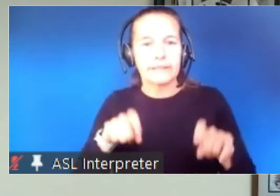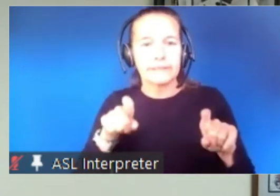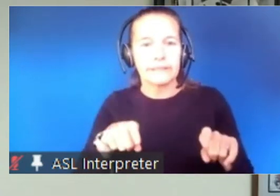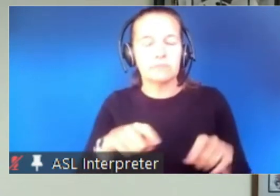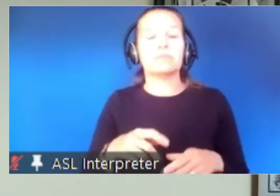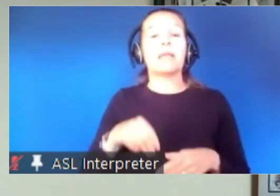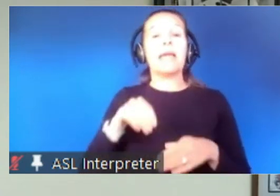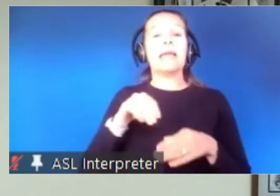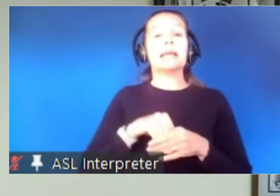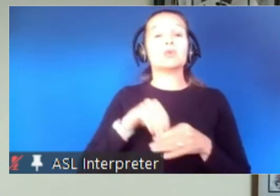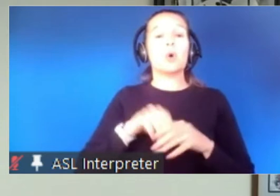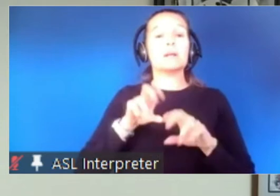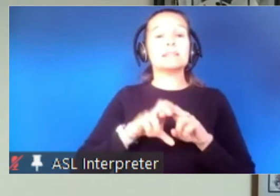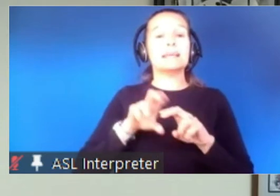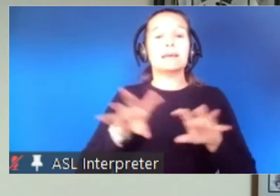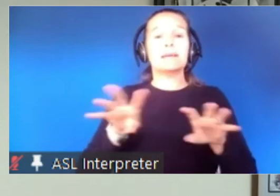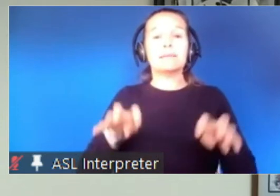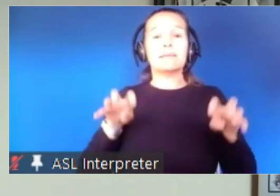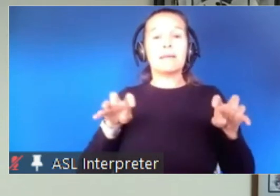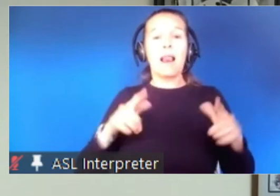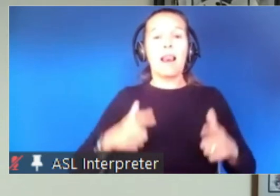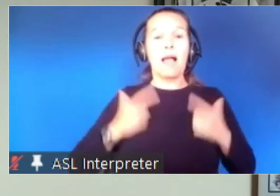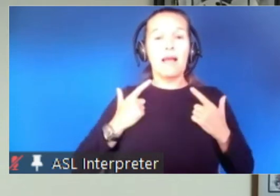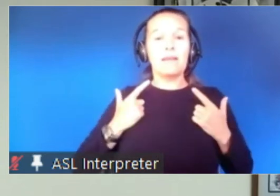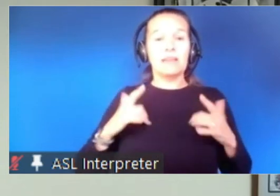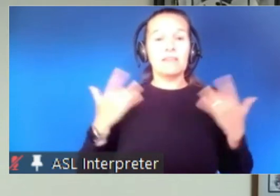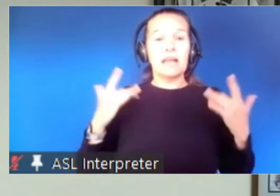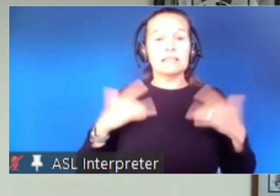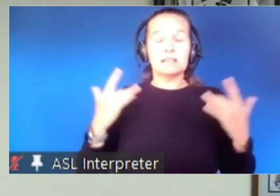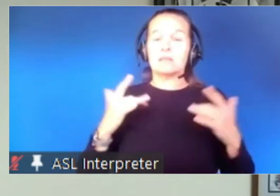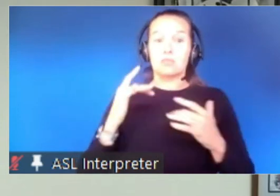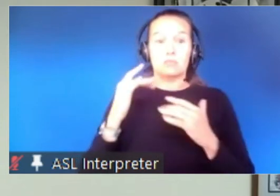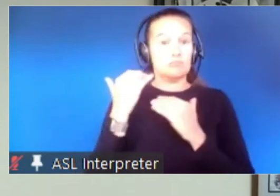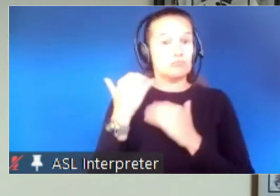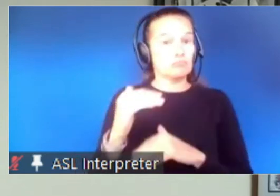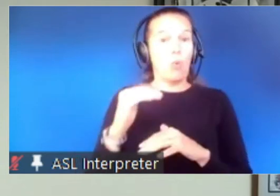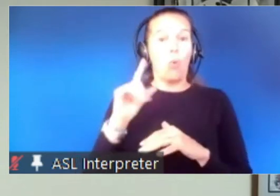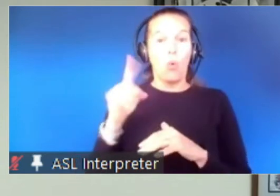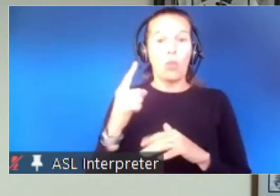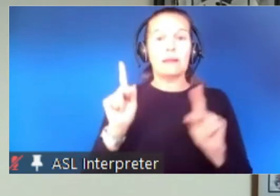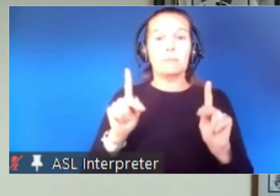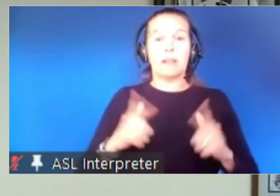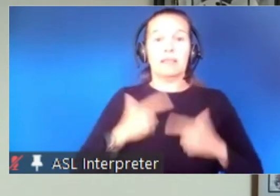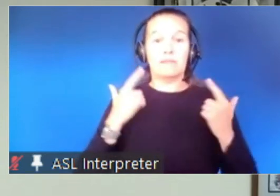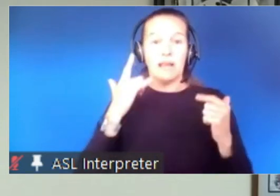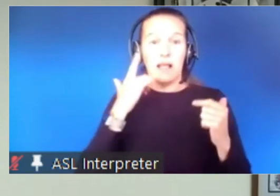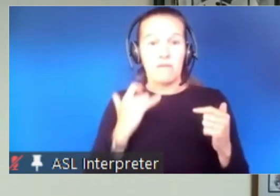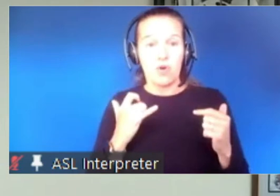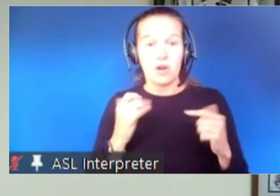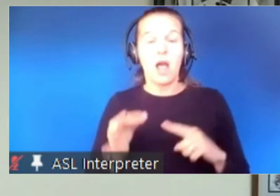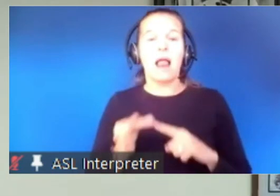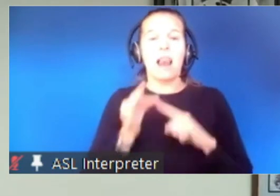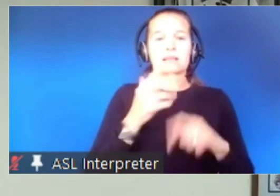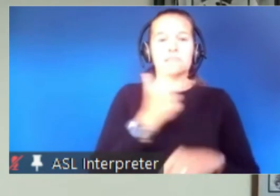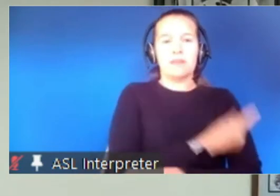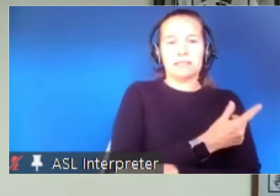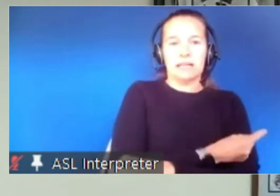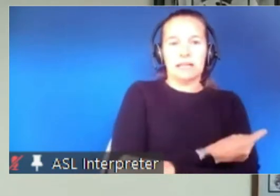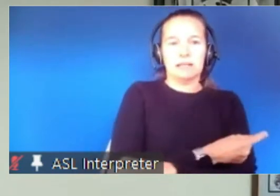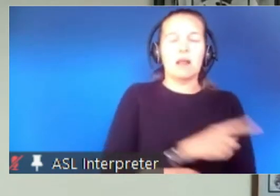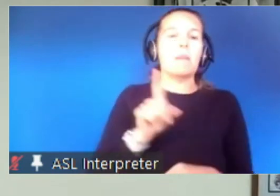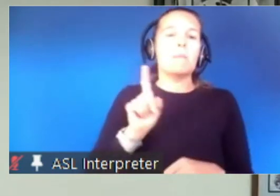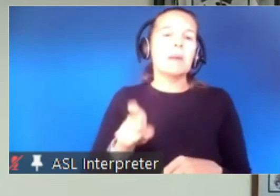performances again are restricted to in-state unless people are vaccinated there must be a weekly worker testing